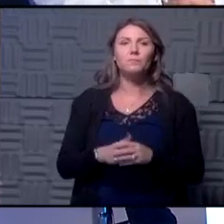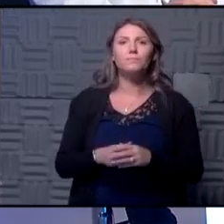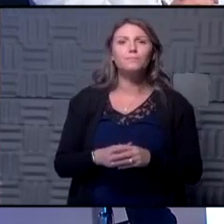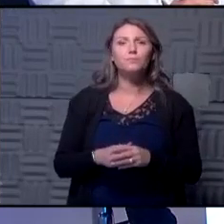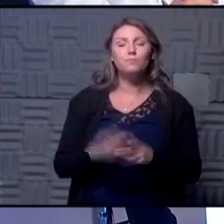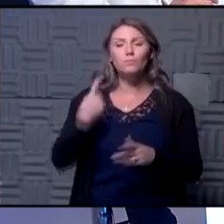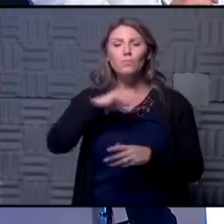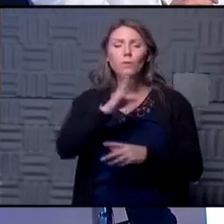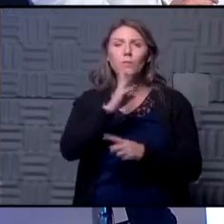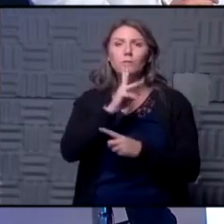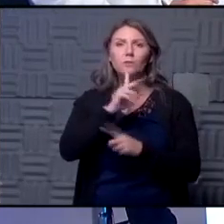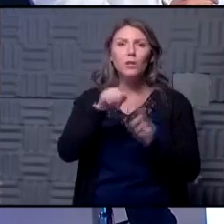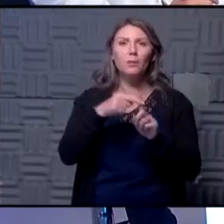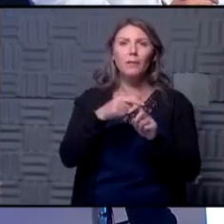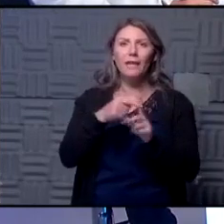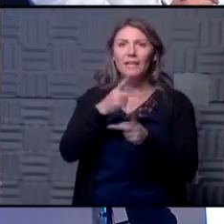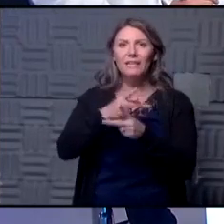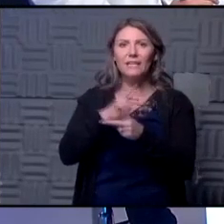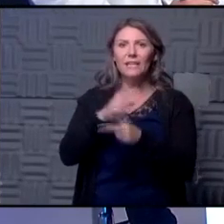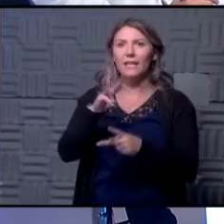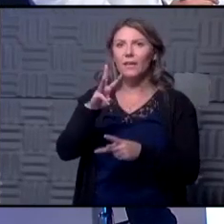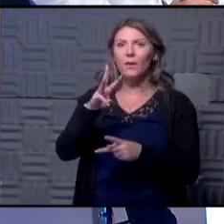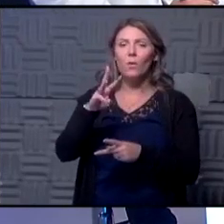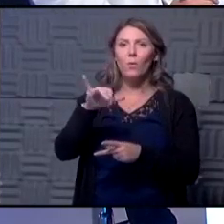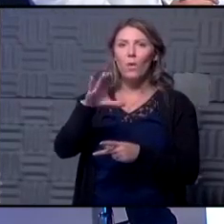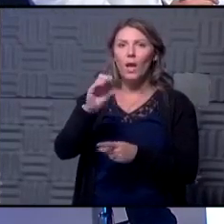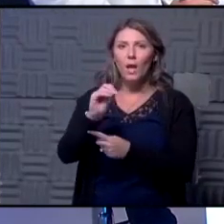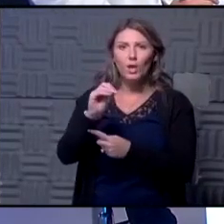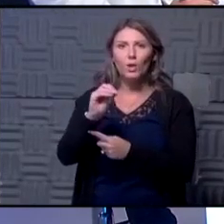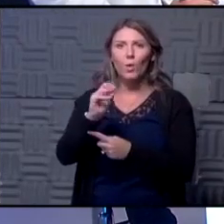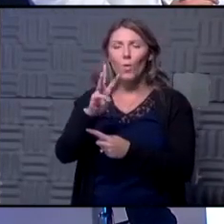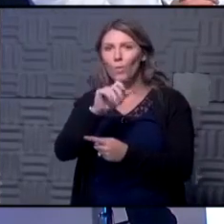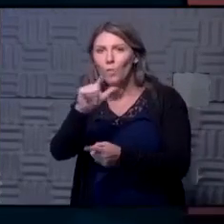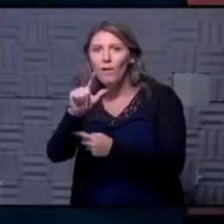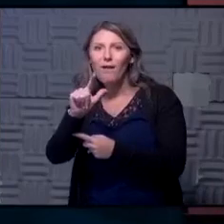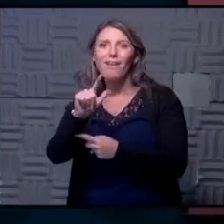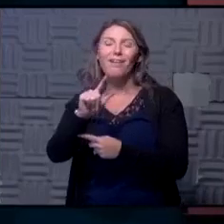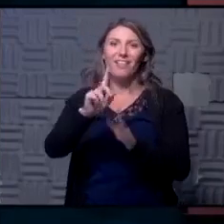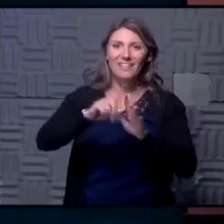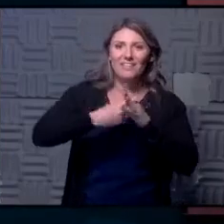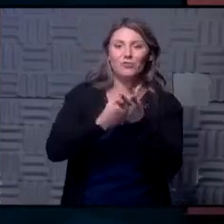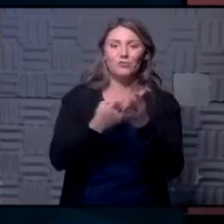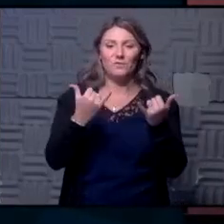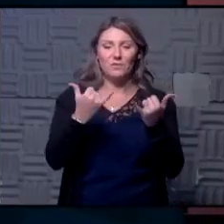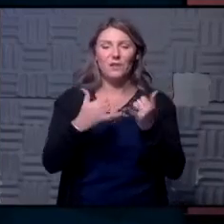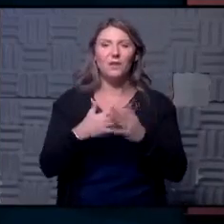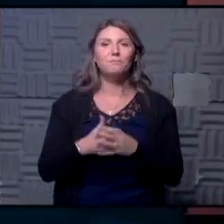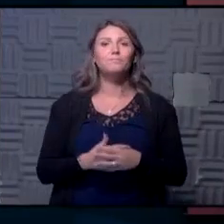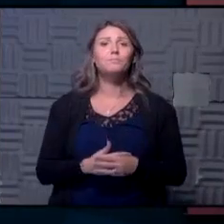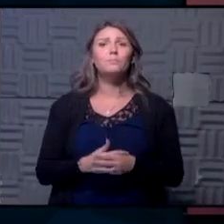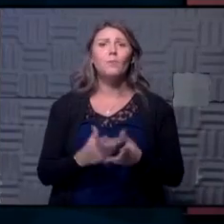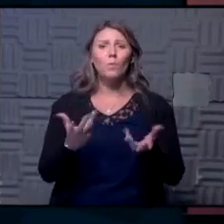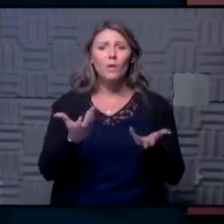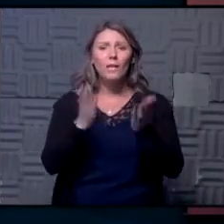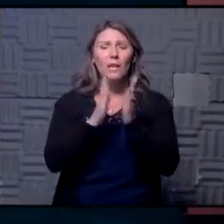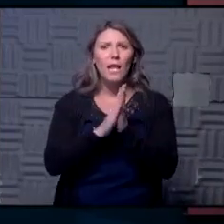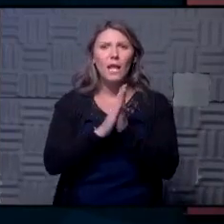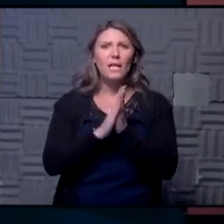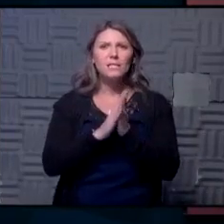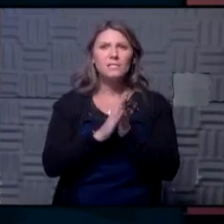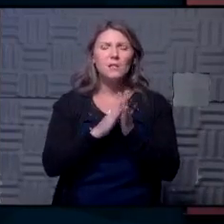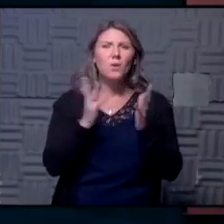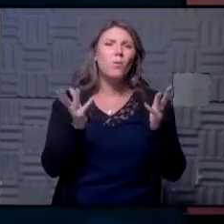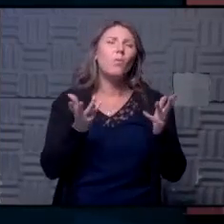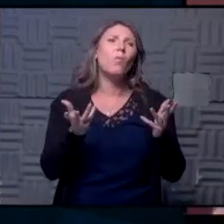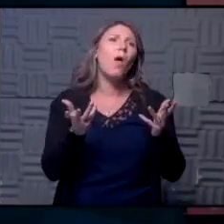talking about the keep whyco well initiative um with our guests today but um i wanted to ask you all so kind of what